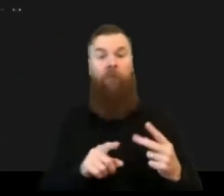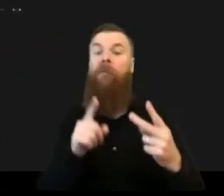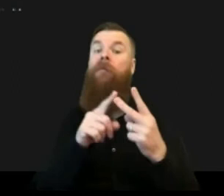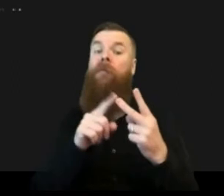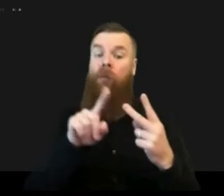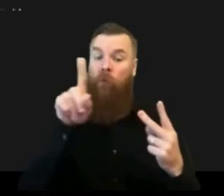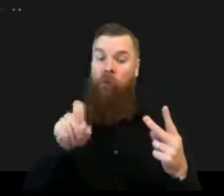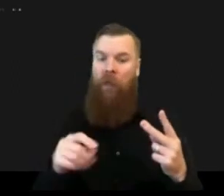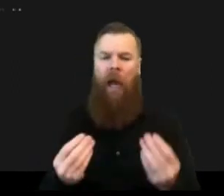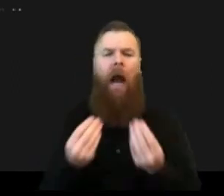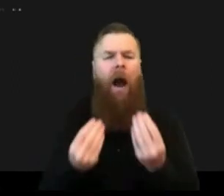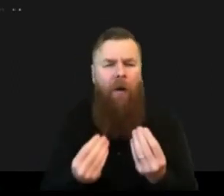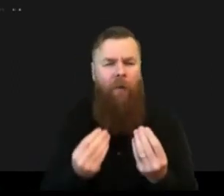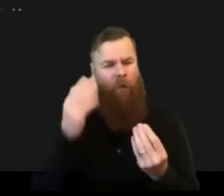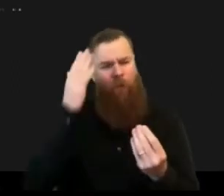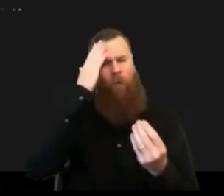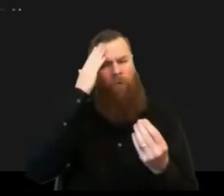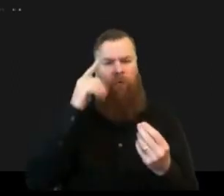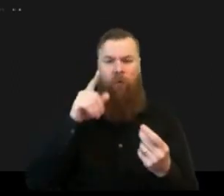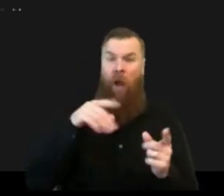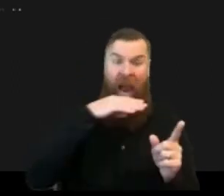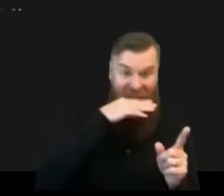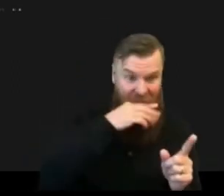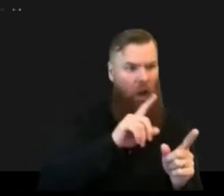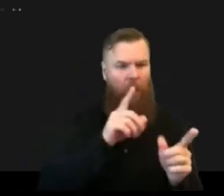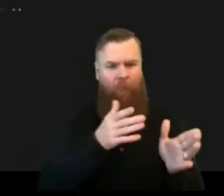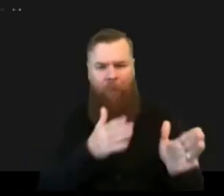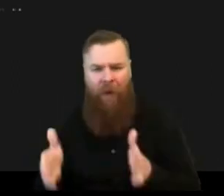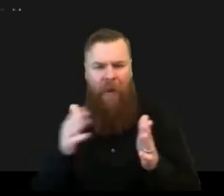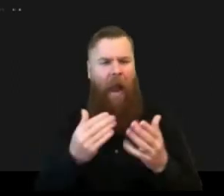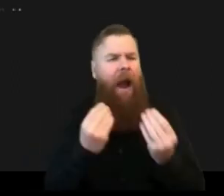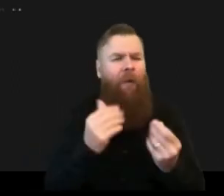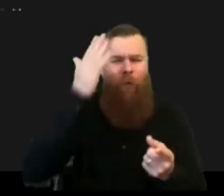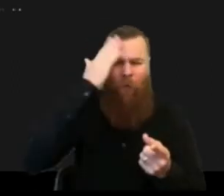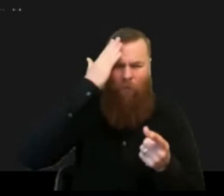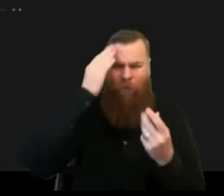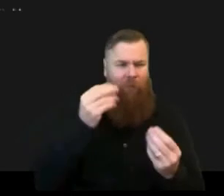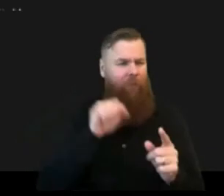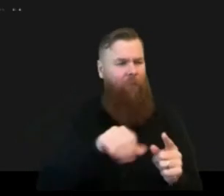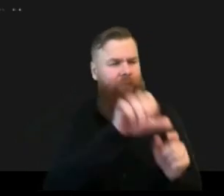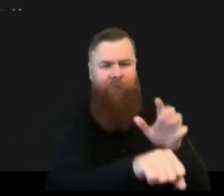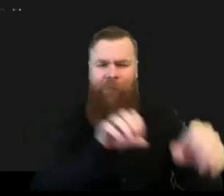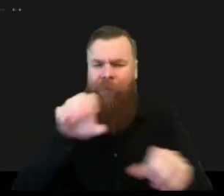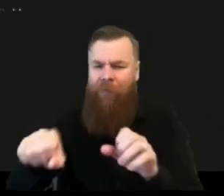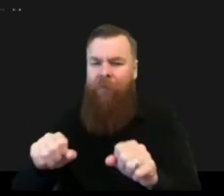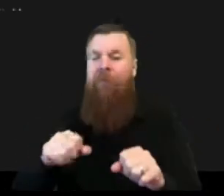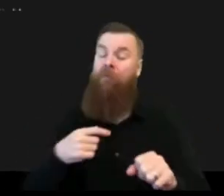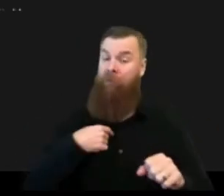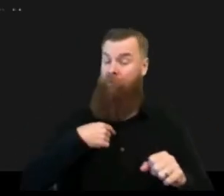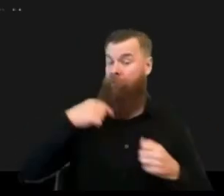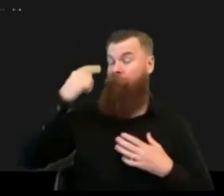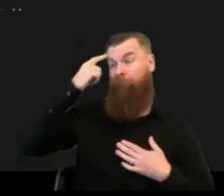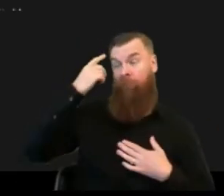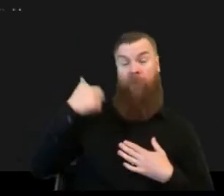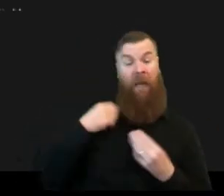so we were thinking what kind of information would be useful coming out of a disaster impact model to inform decision making